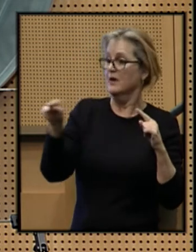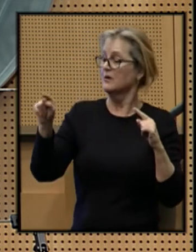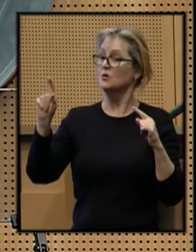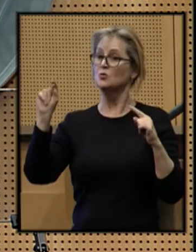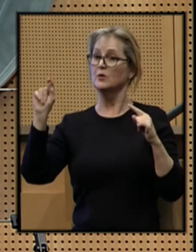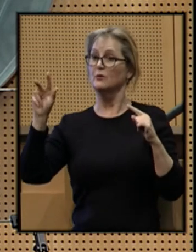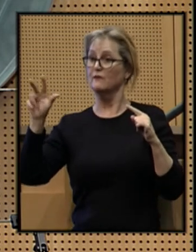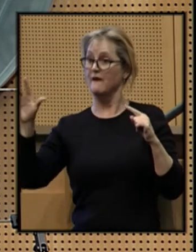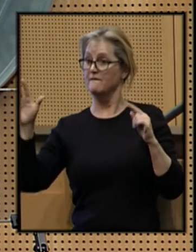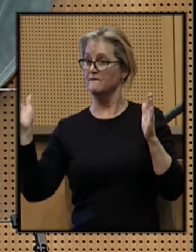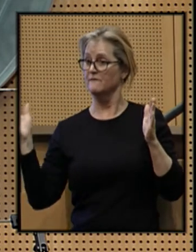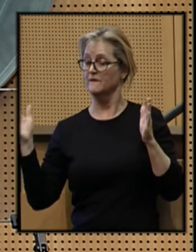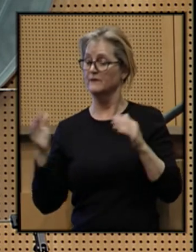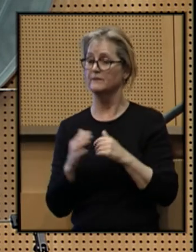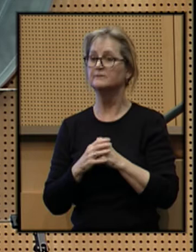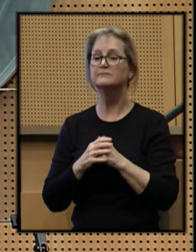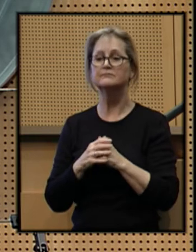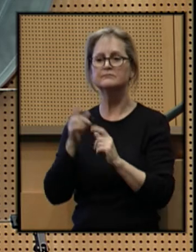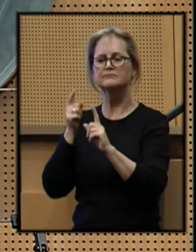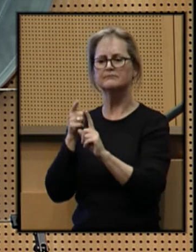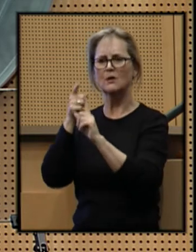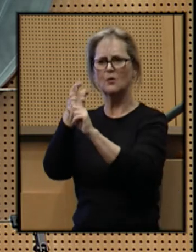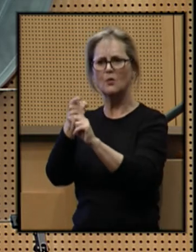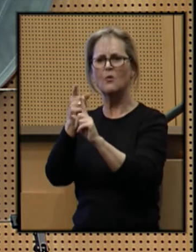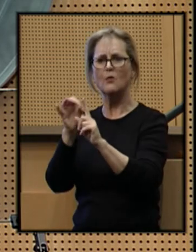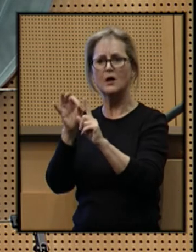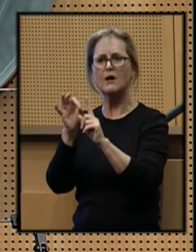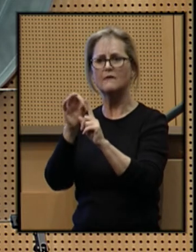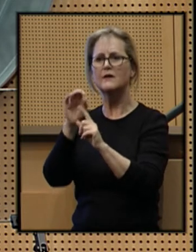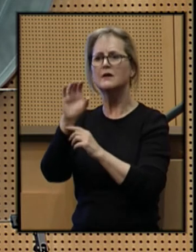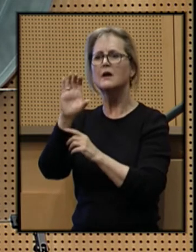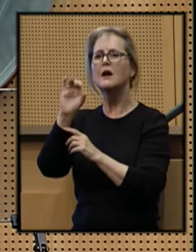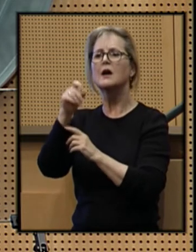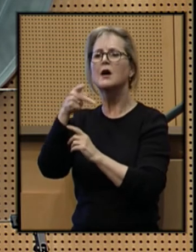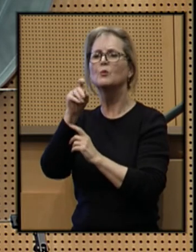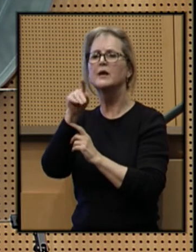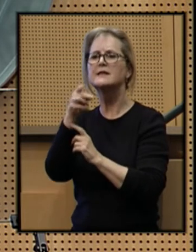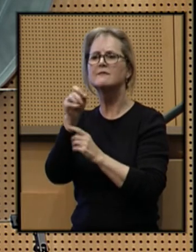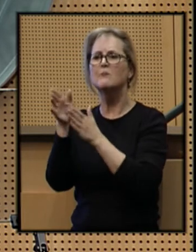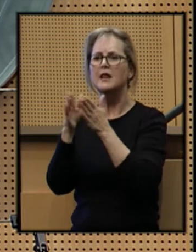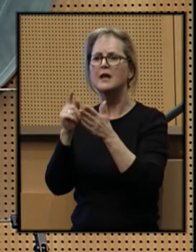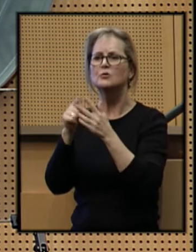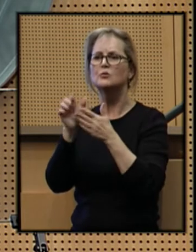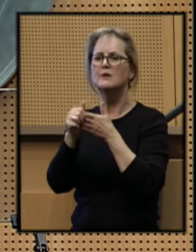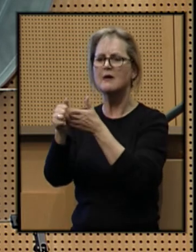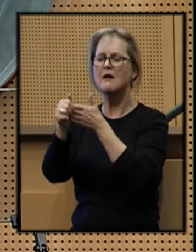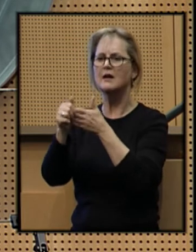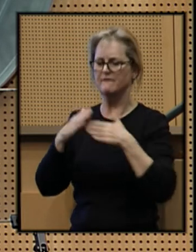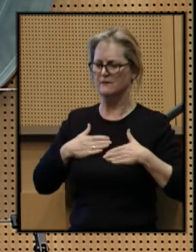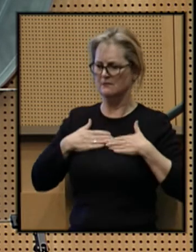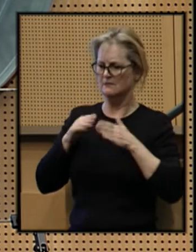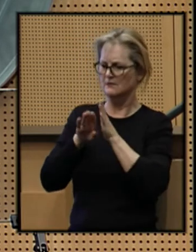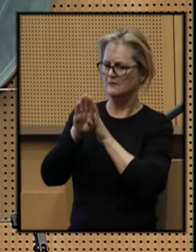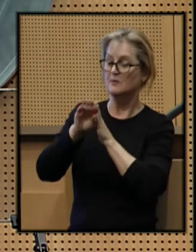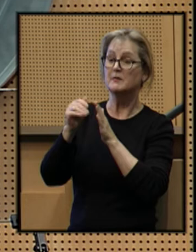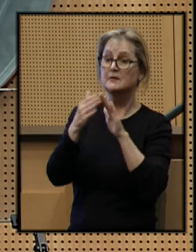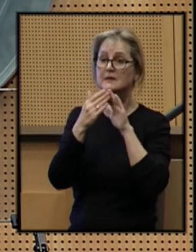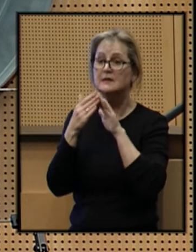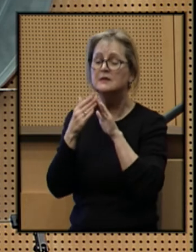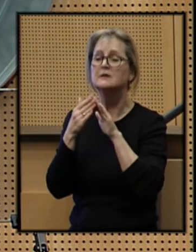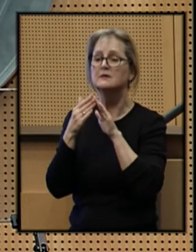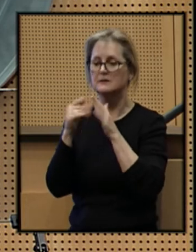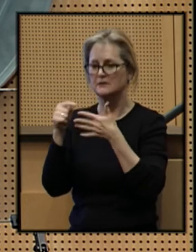2035. The main goal of the comprehensive plan is to guide the physical development of our city.